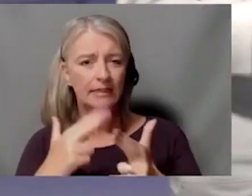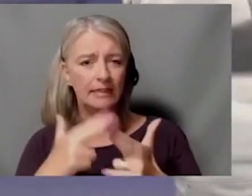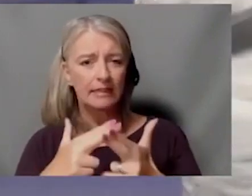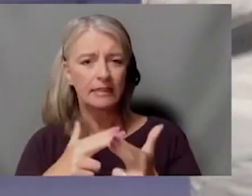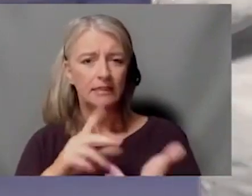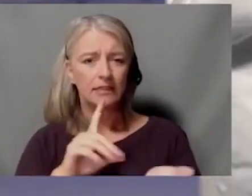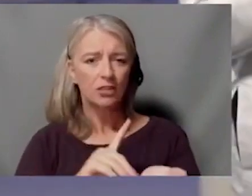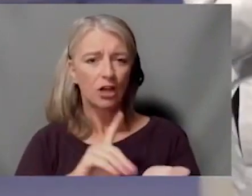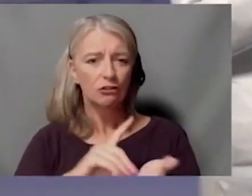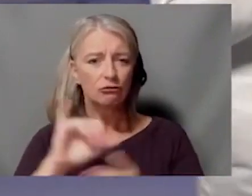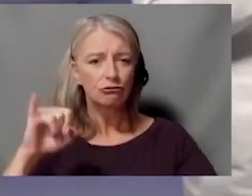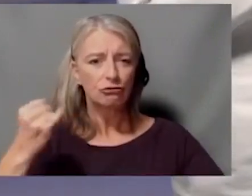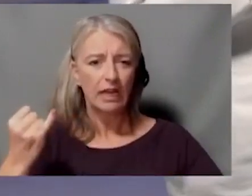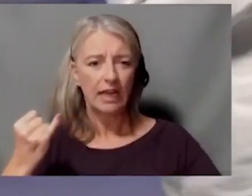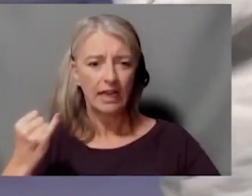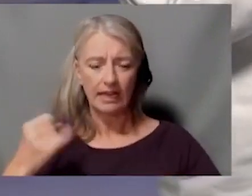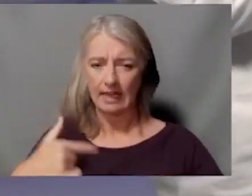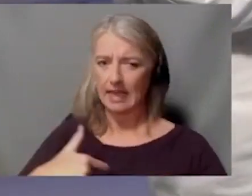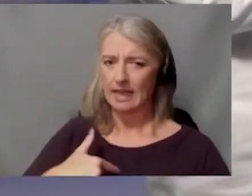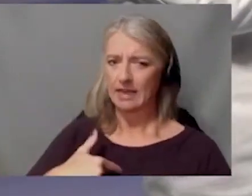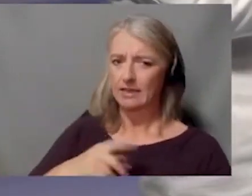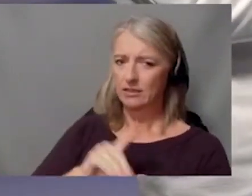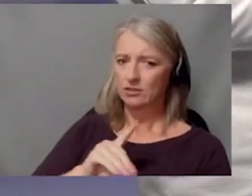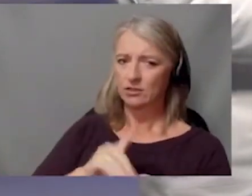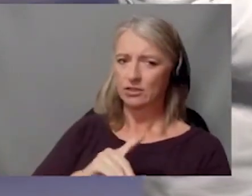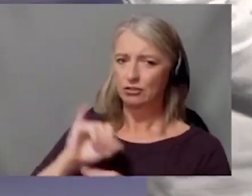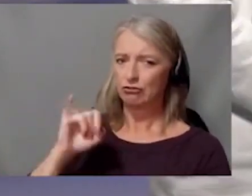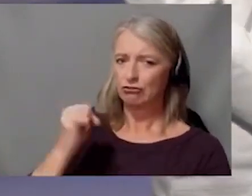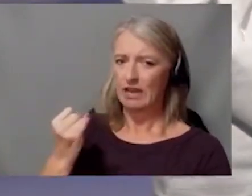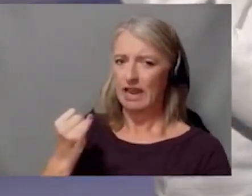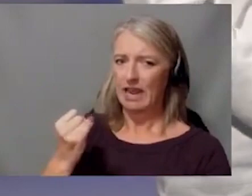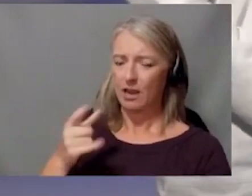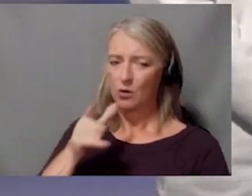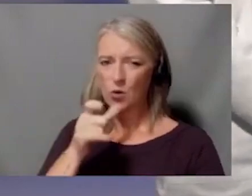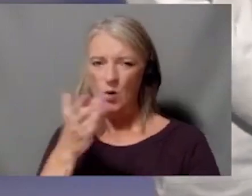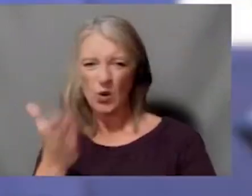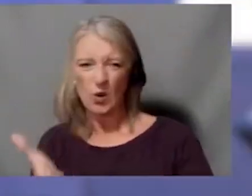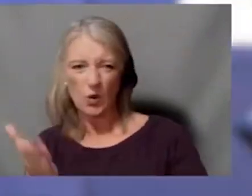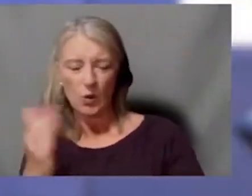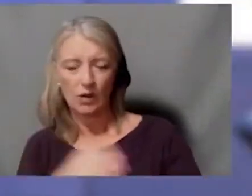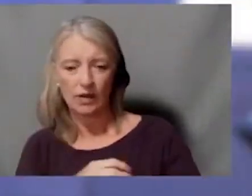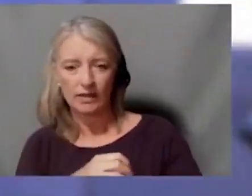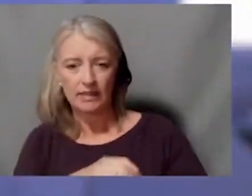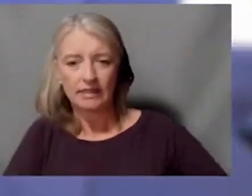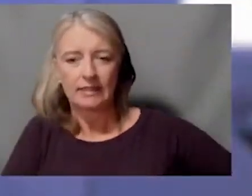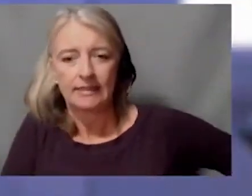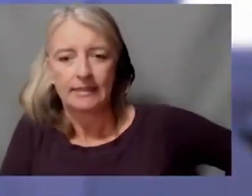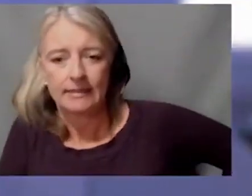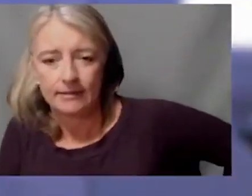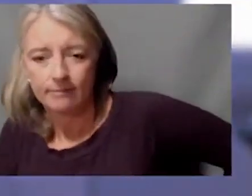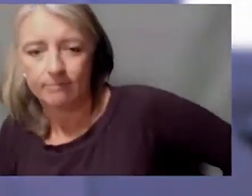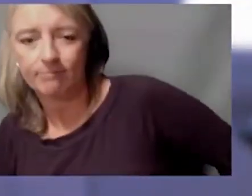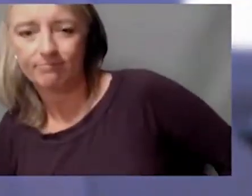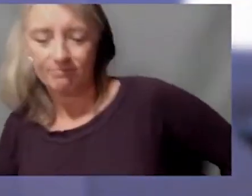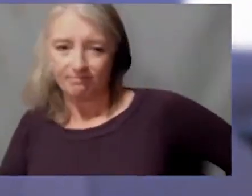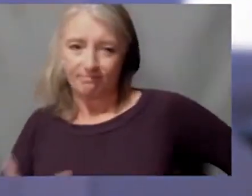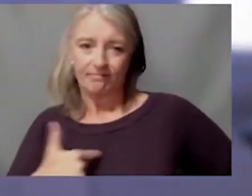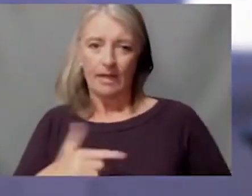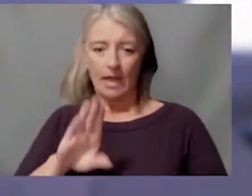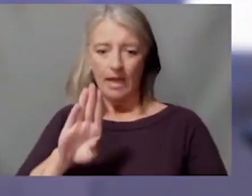Well, I'm Dr. J, but, but who are you? Uh, who am I? Uh, well, I am Bill Self. I, I'm